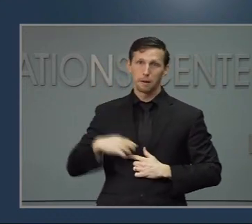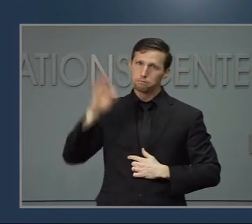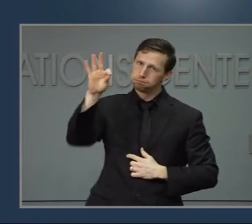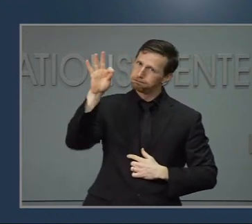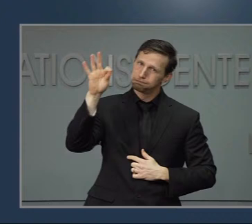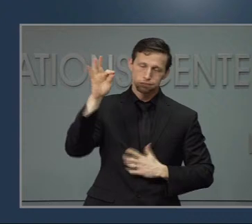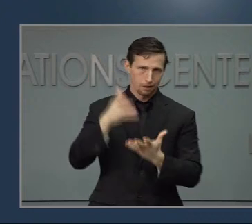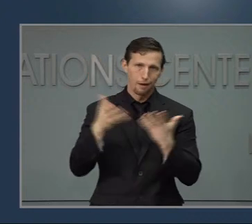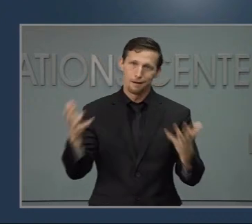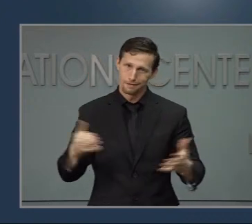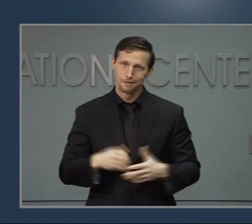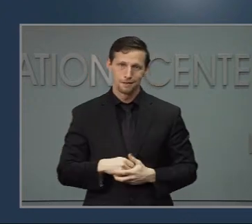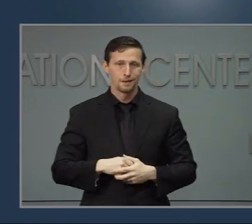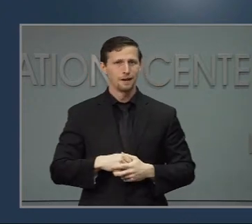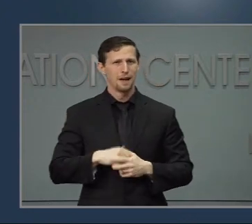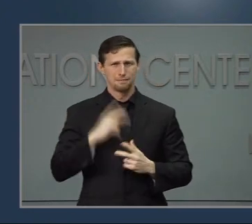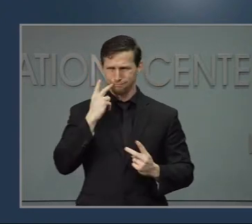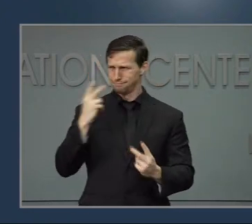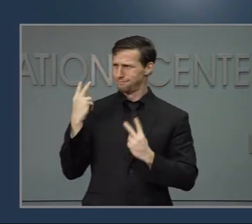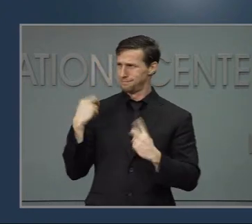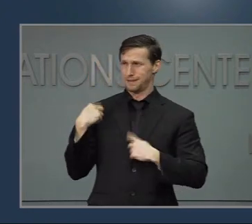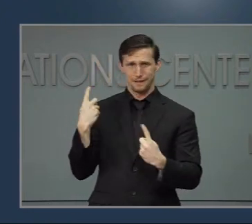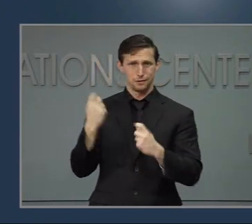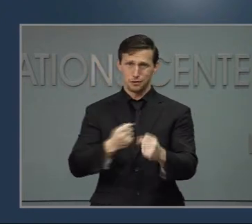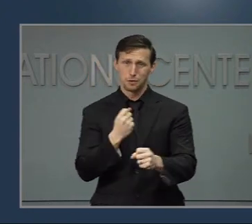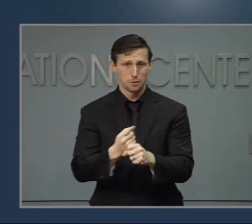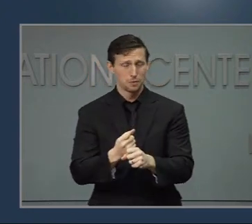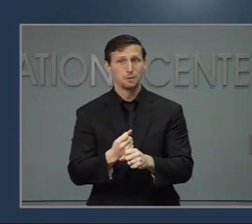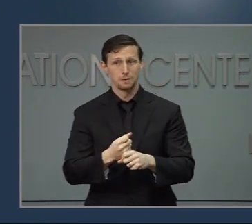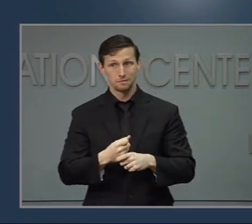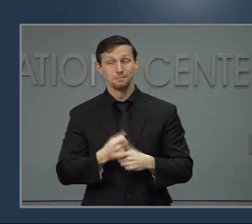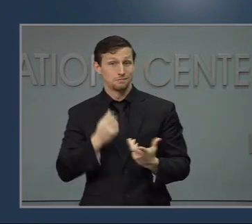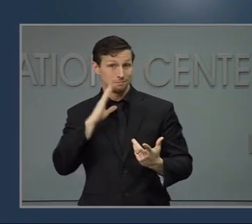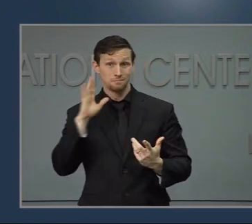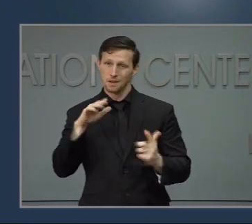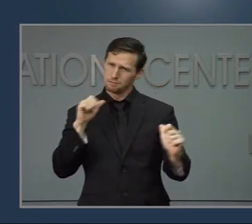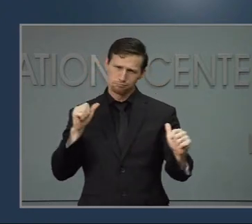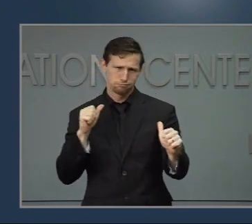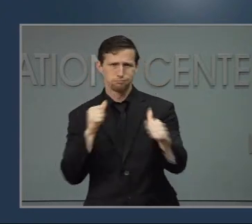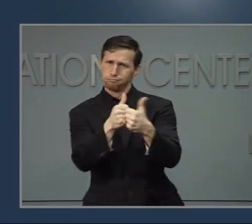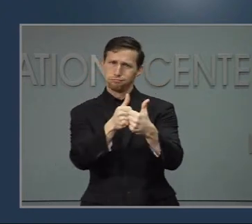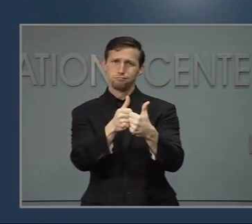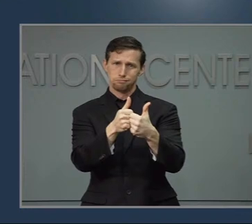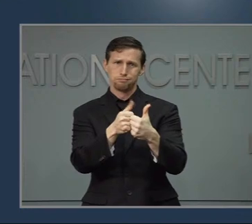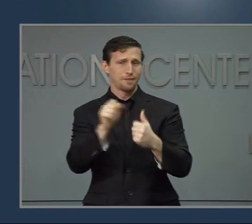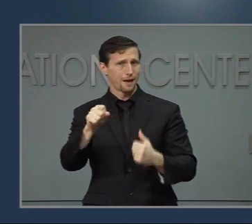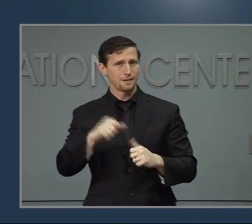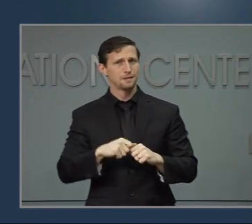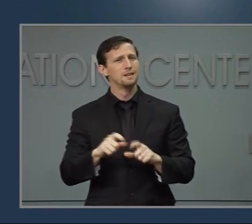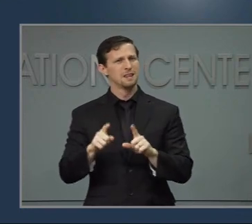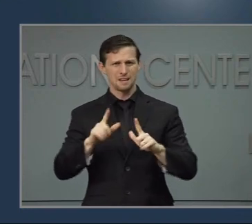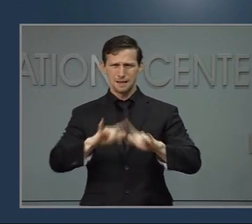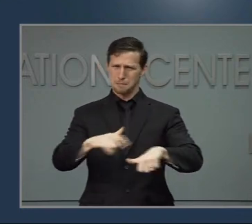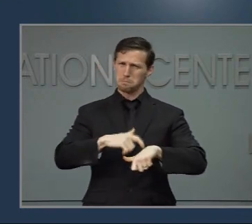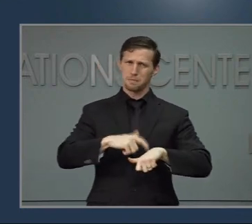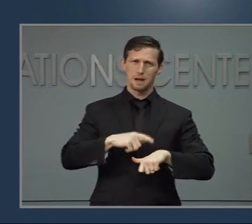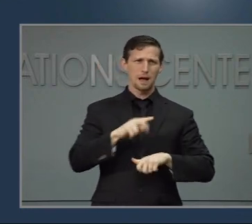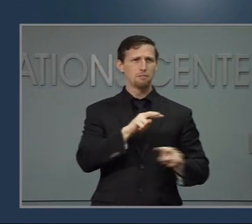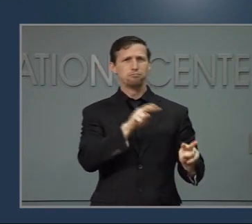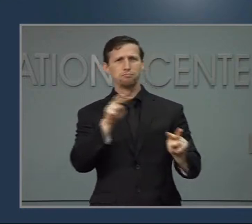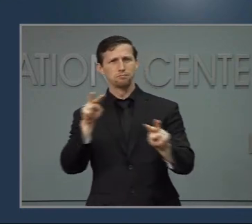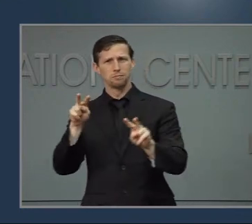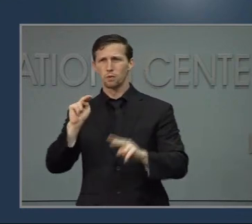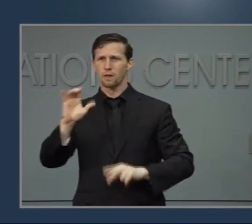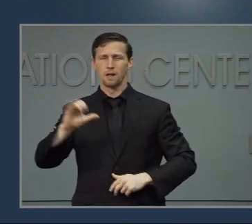And as I reflect on this past year, you know, look, it's been incredibly challenging, but I'm also so proud of our state. All